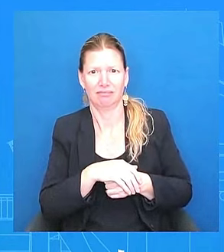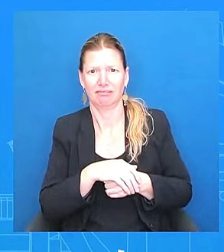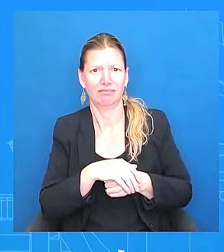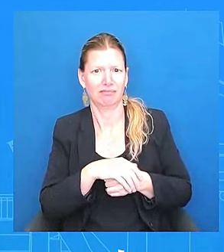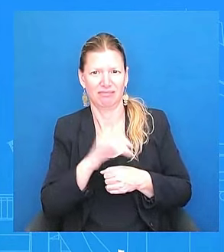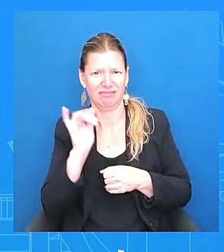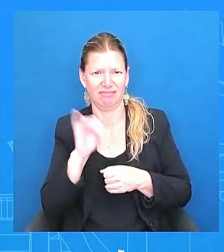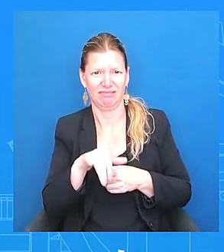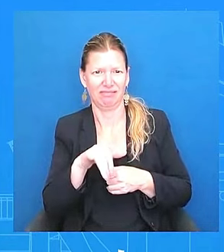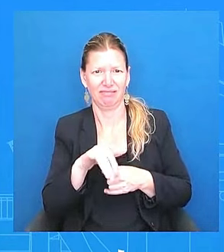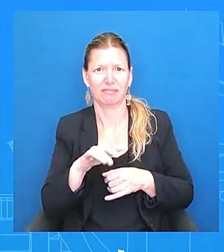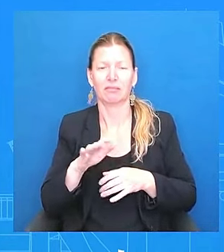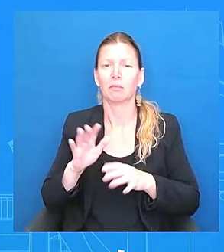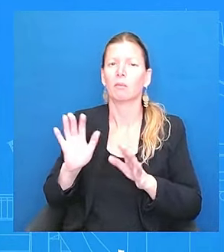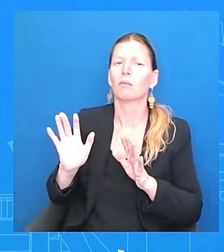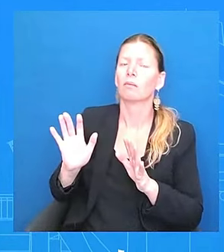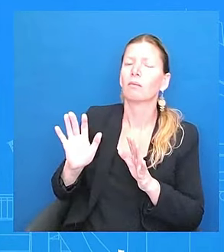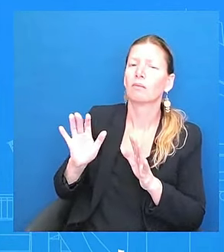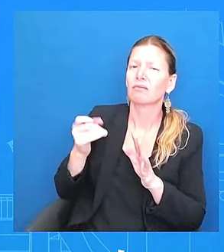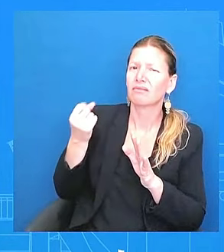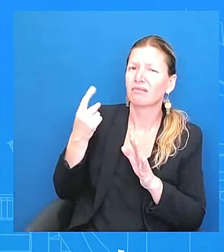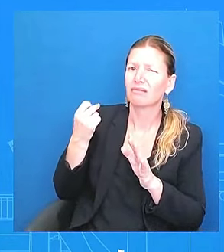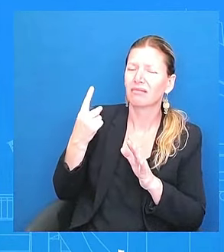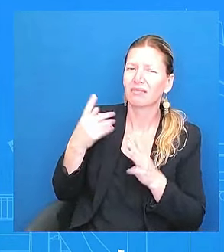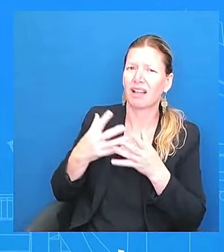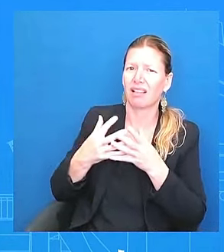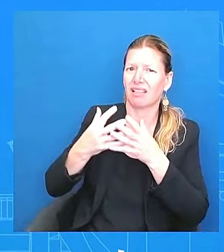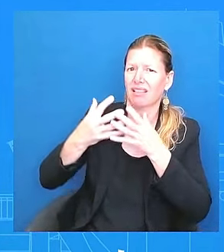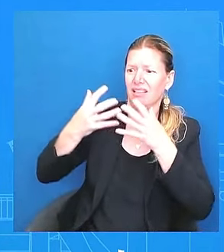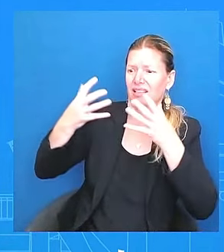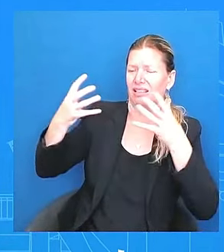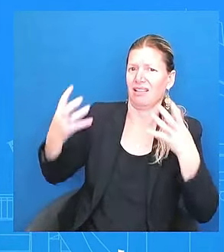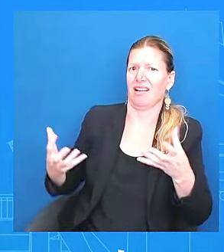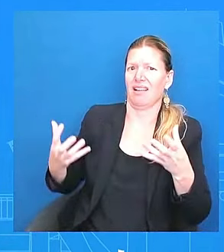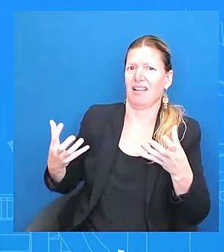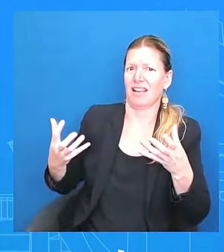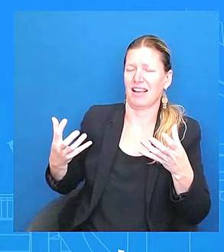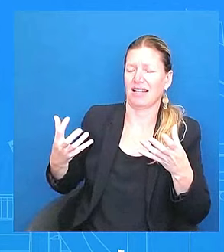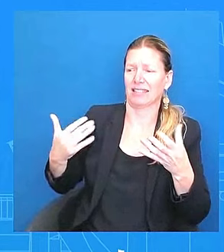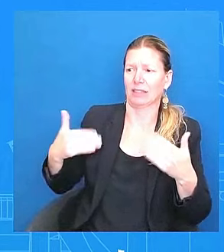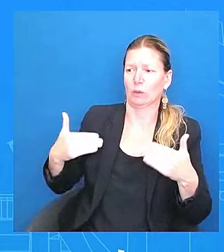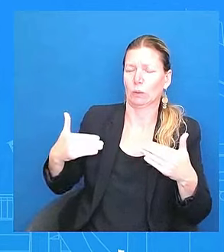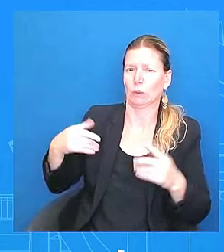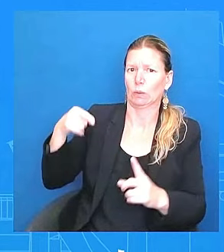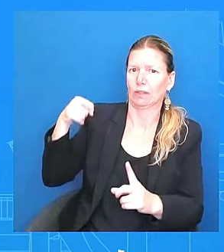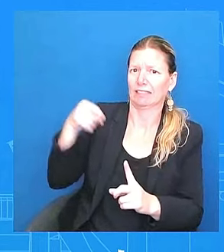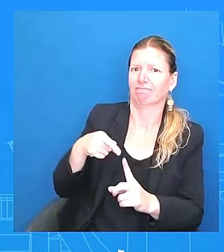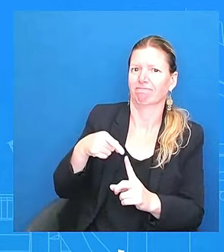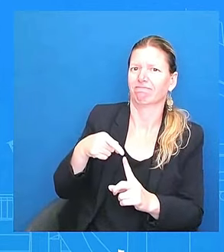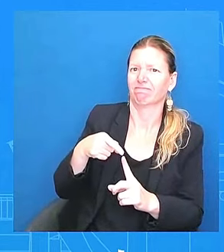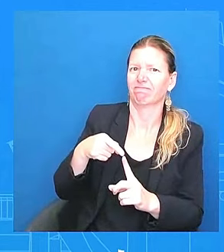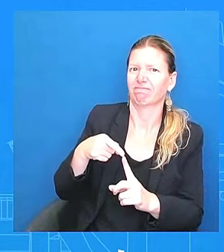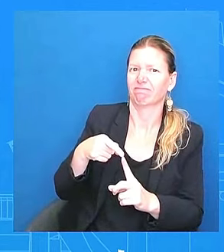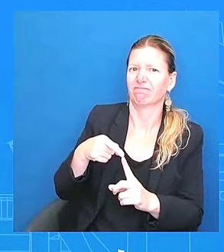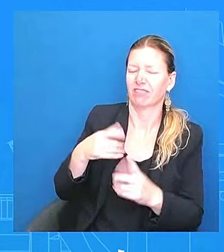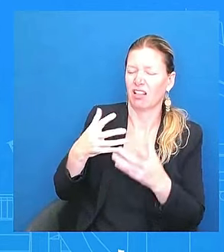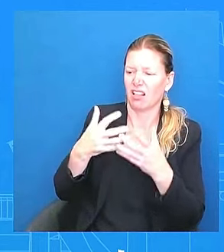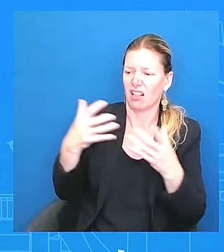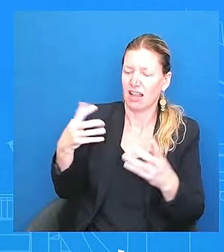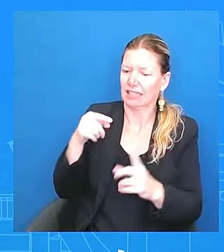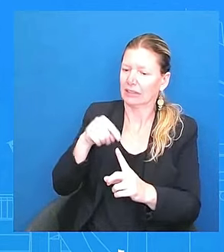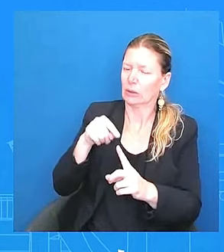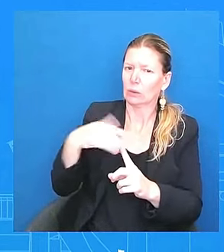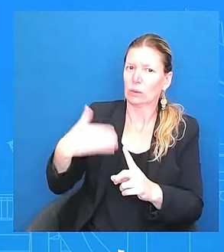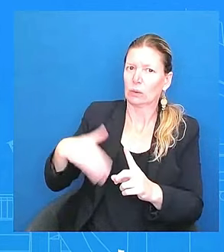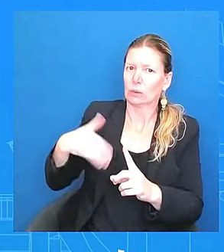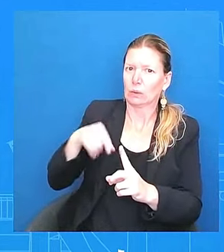stake right now. There is. And I think that's why the president fights day in and day out on behalf of the American people. I got